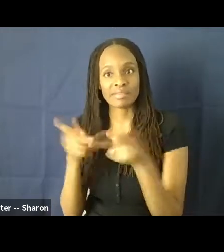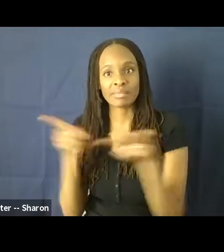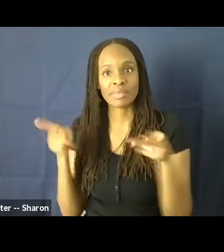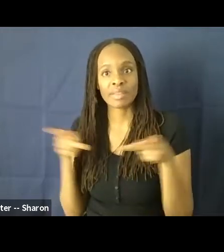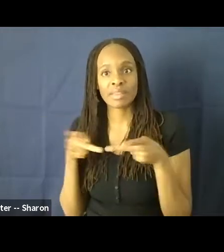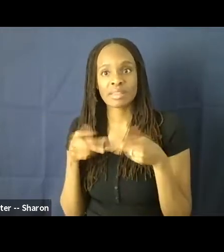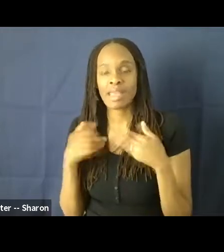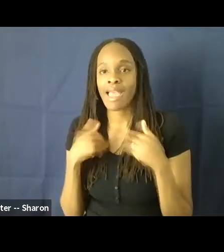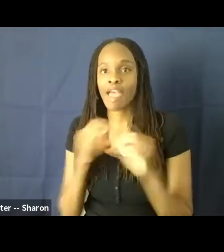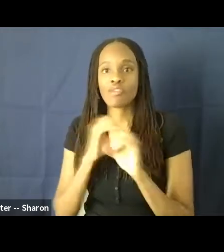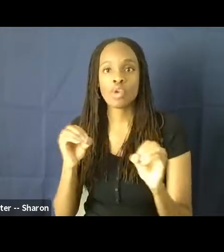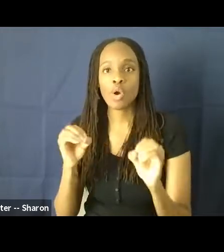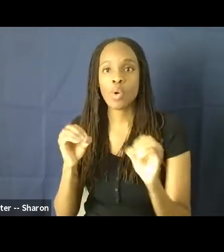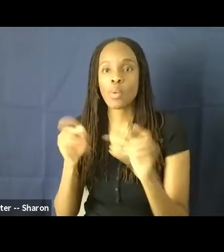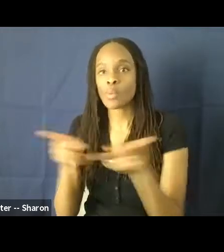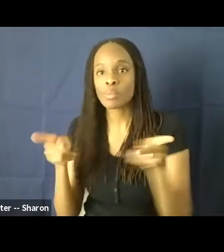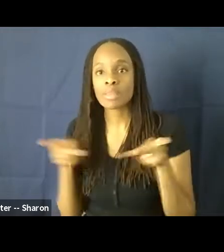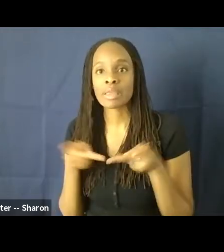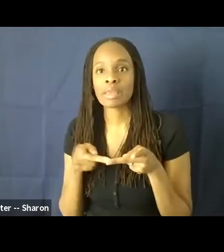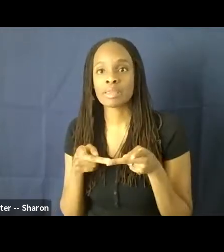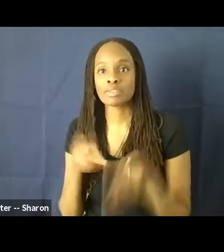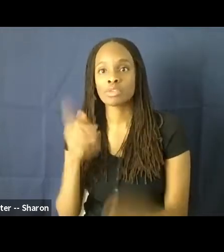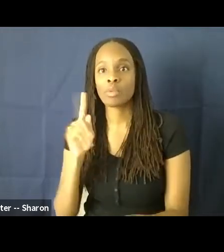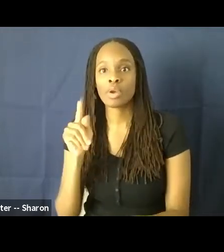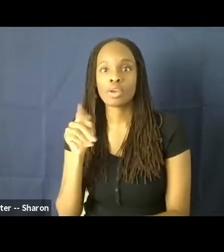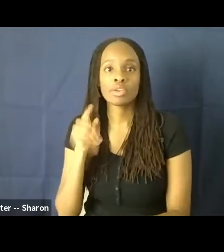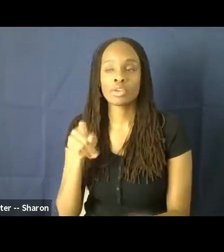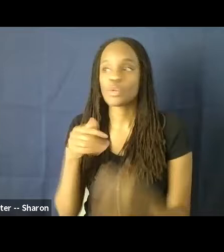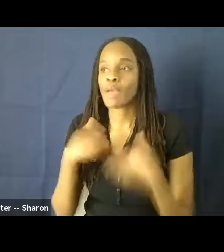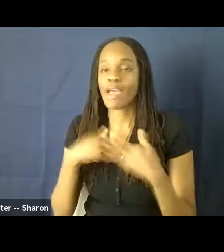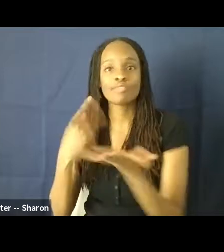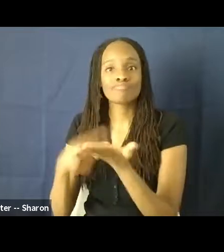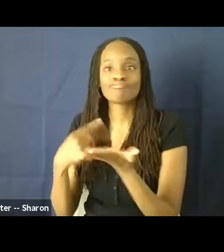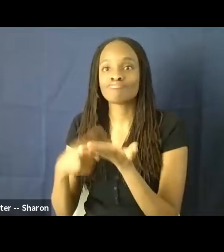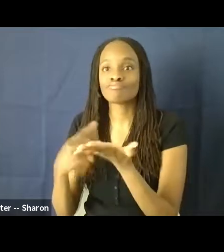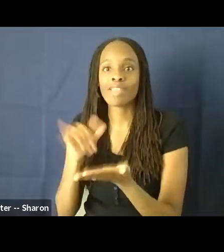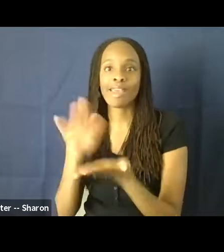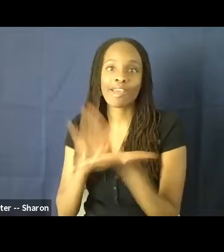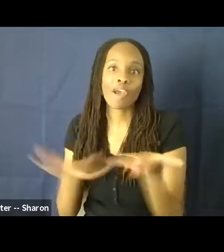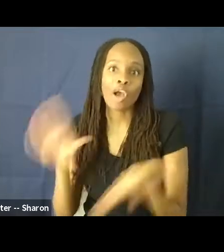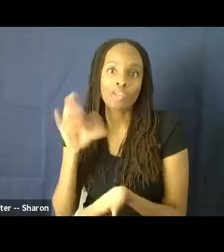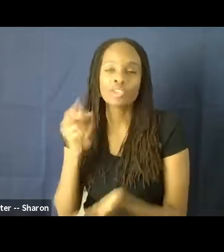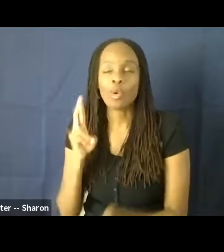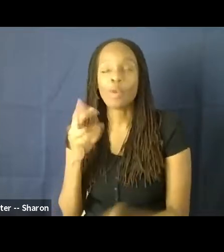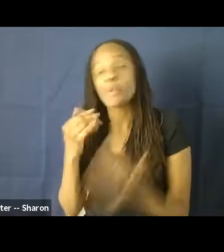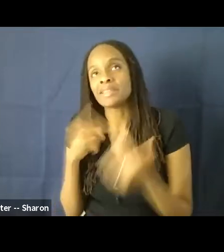place where you have discourse like on a college campus or I guess digitally now.